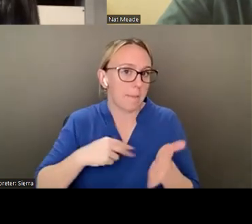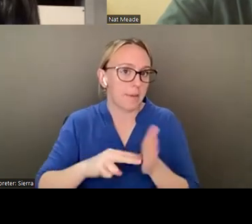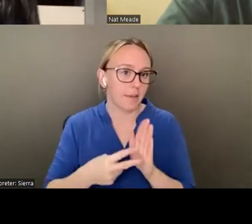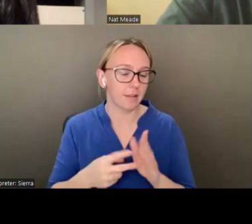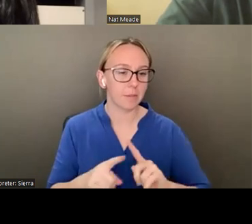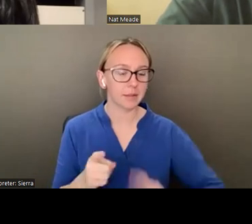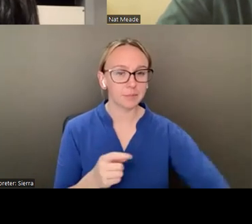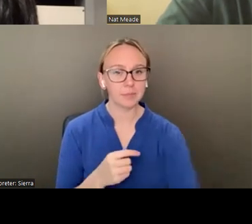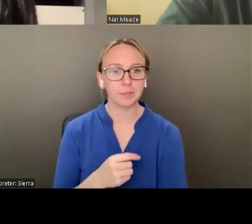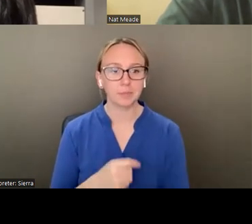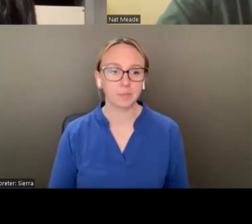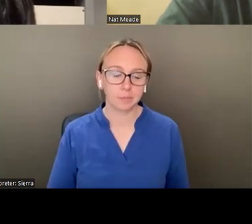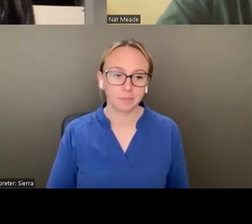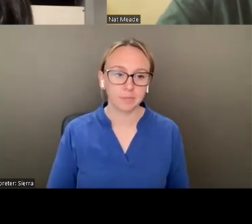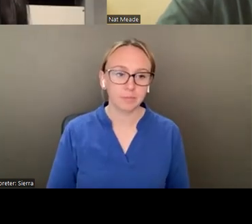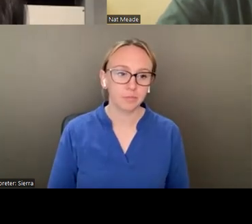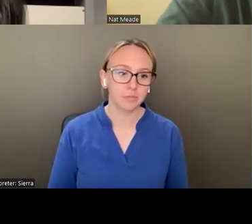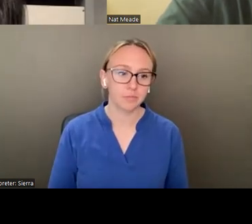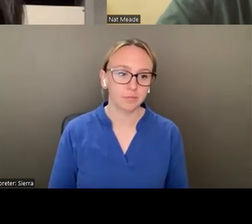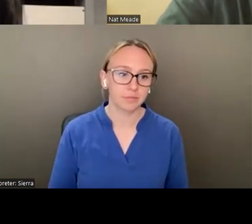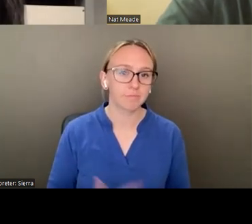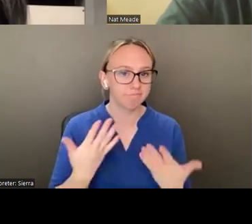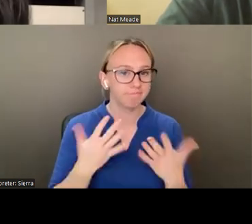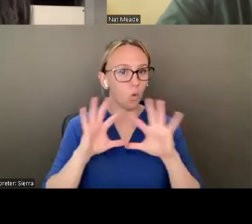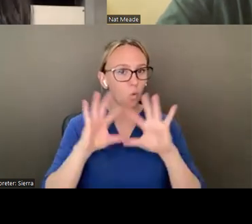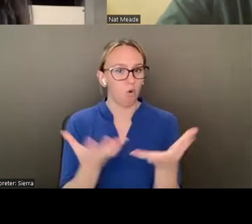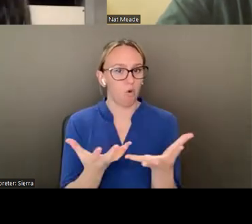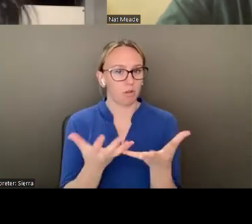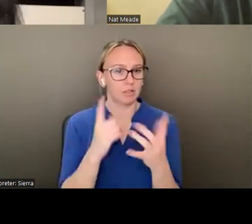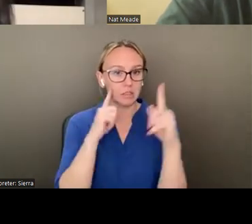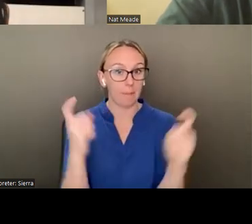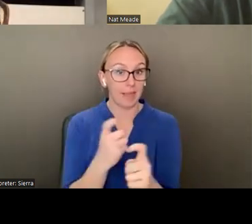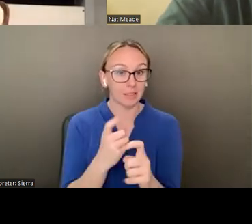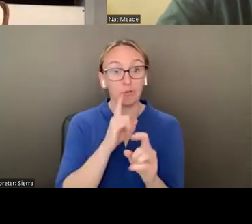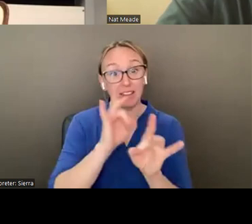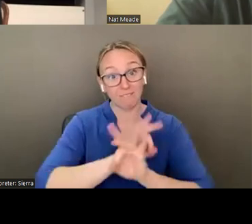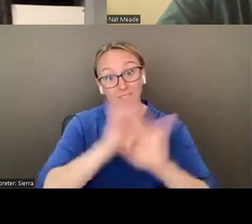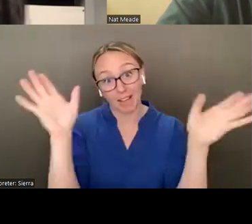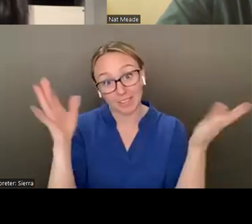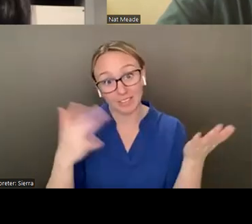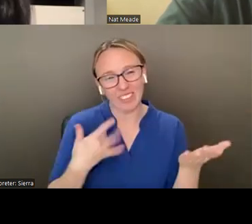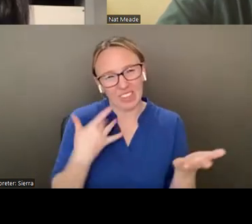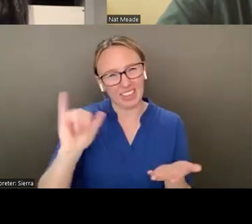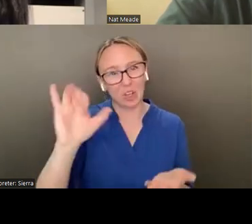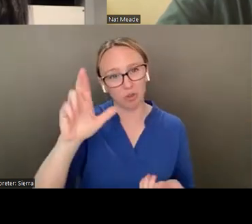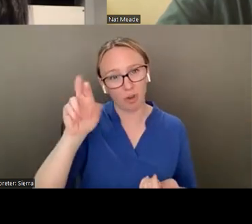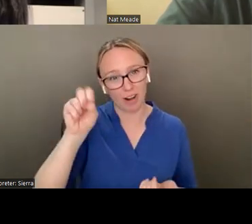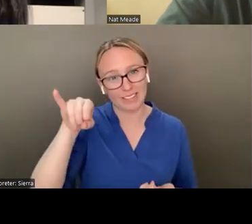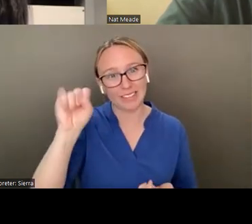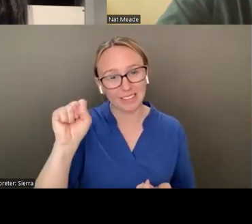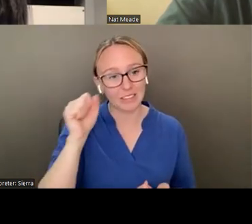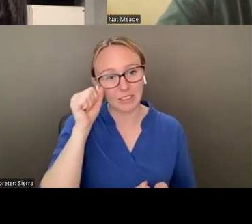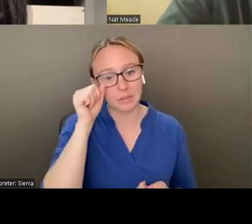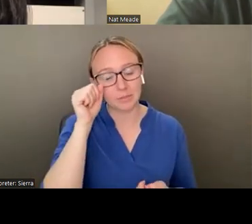you know, the, um, the world is complex, really violent climate crisis. And so often